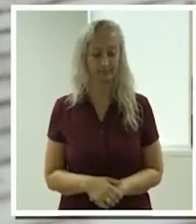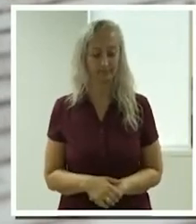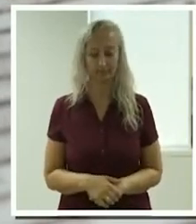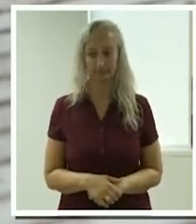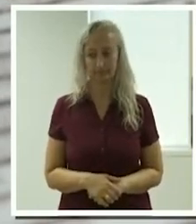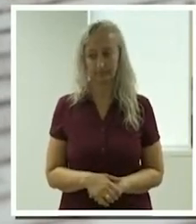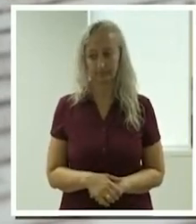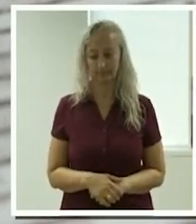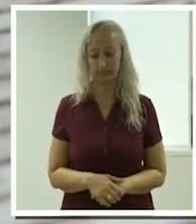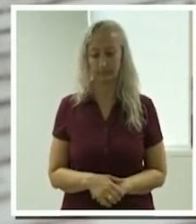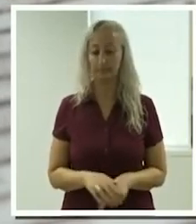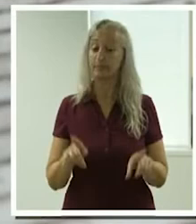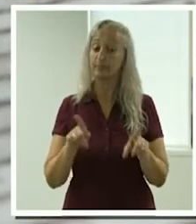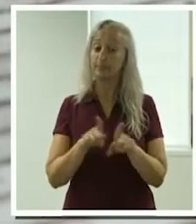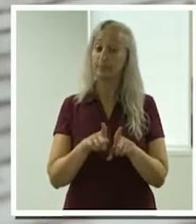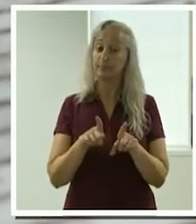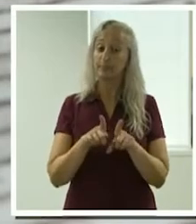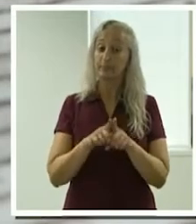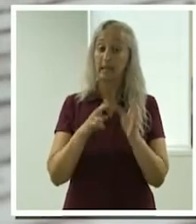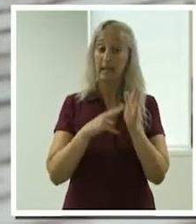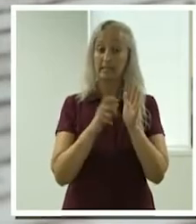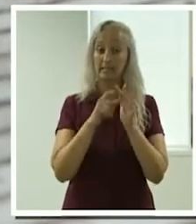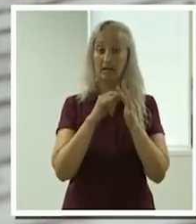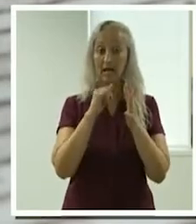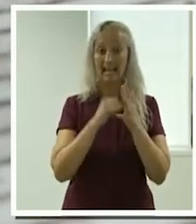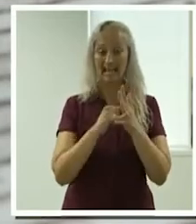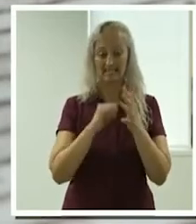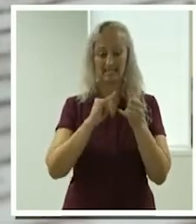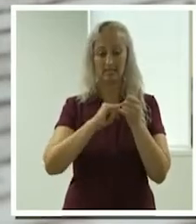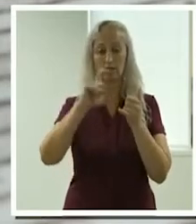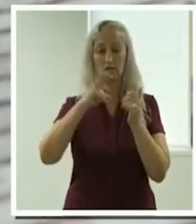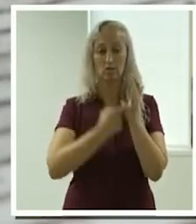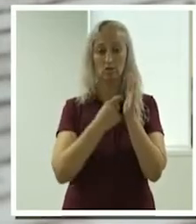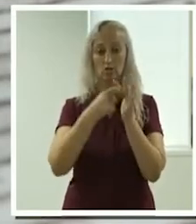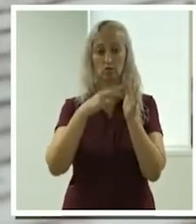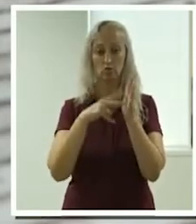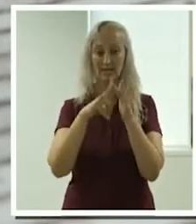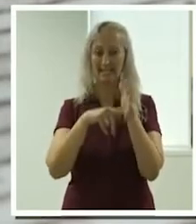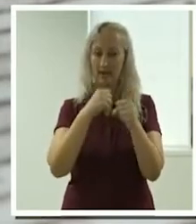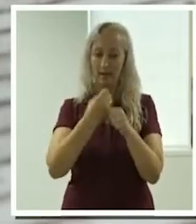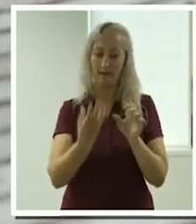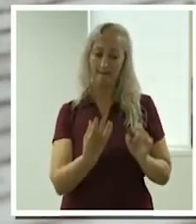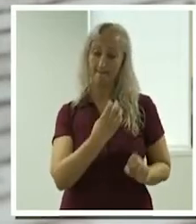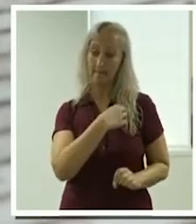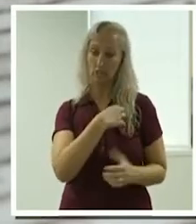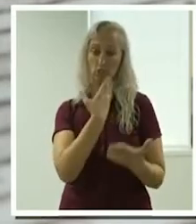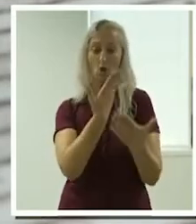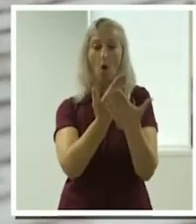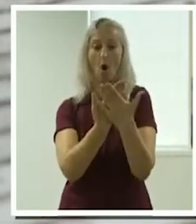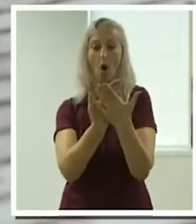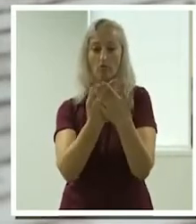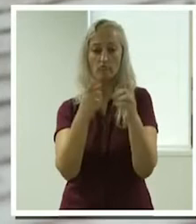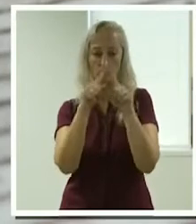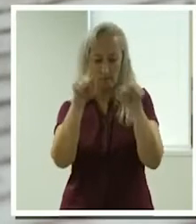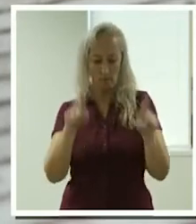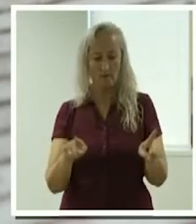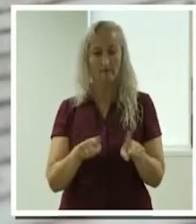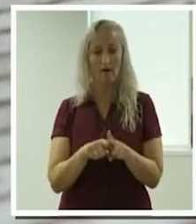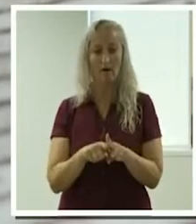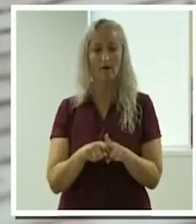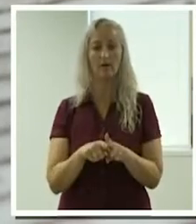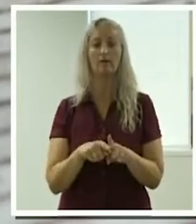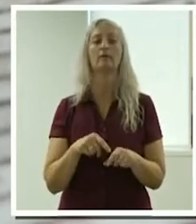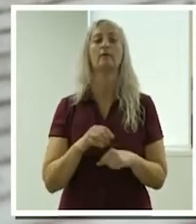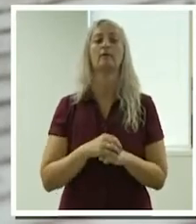We've also introduced NDS worker screening check badges. So if you've been screened, it can be now on your profile and it's now a filter for